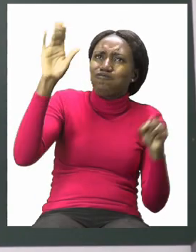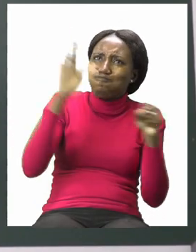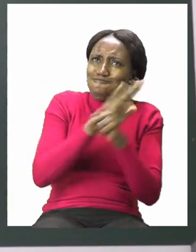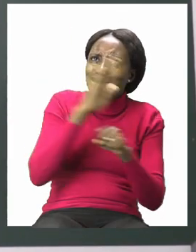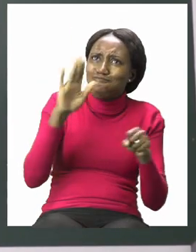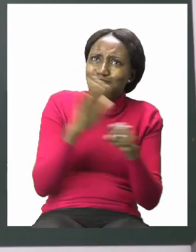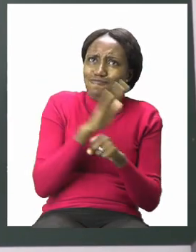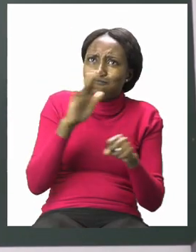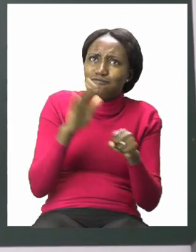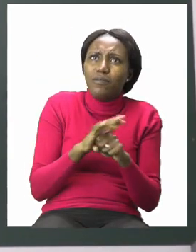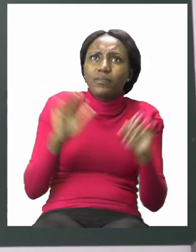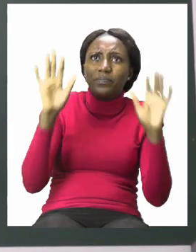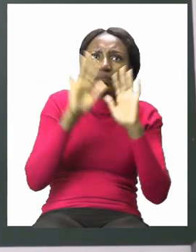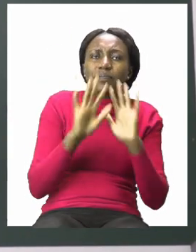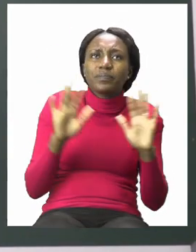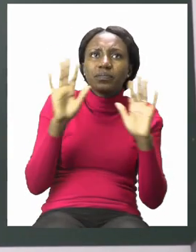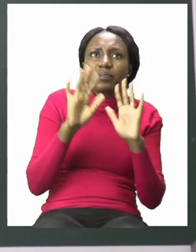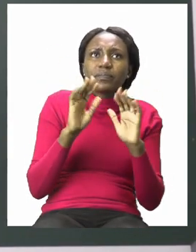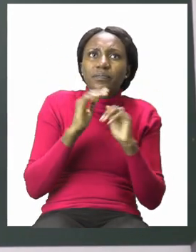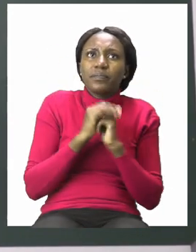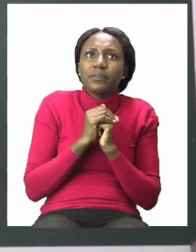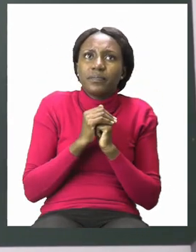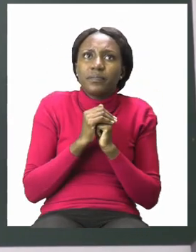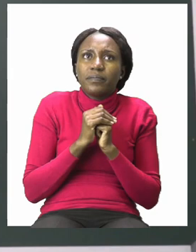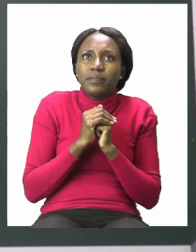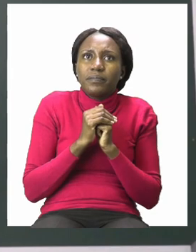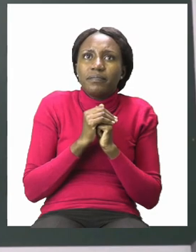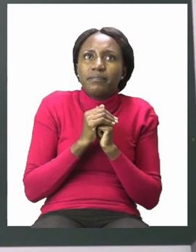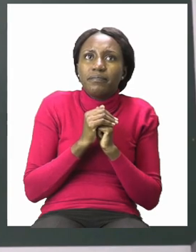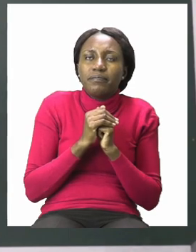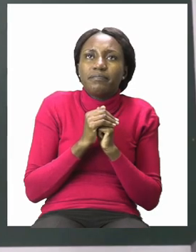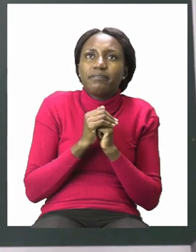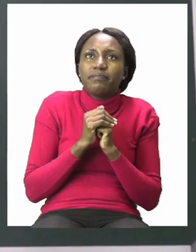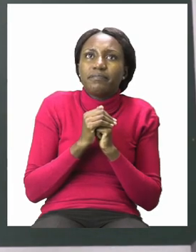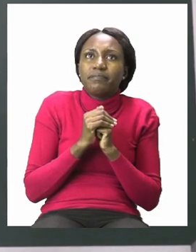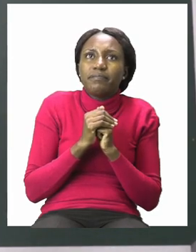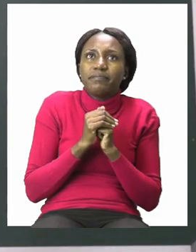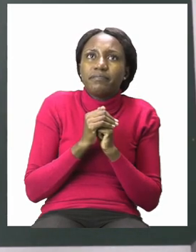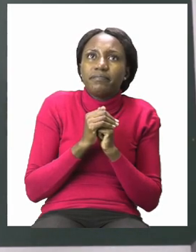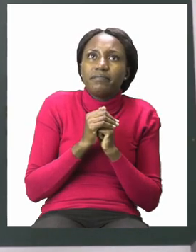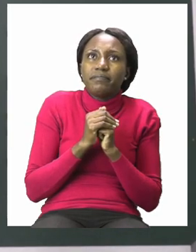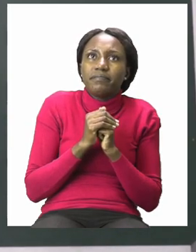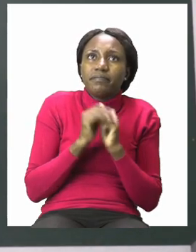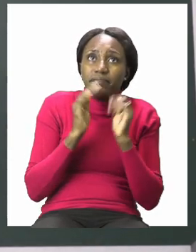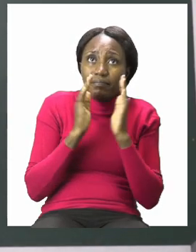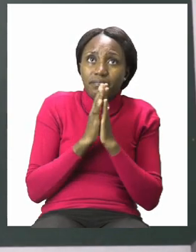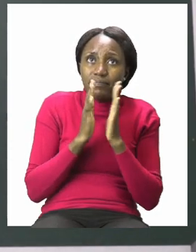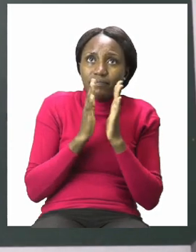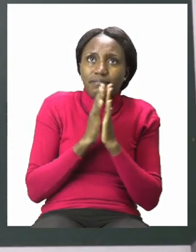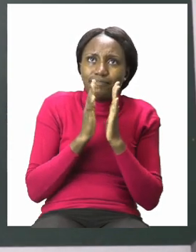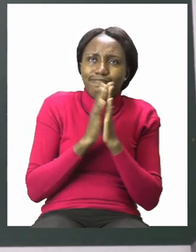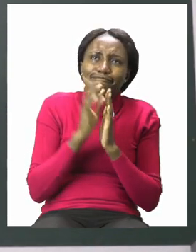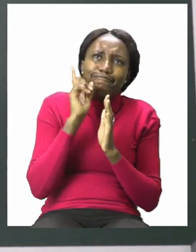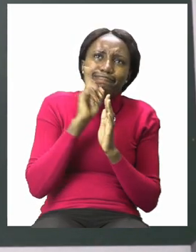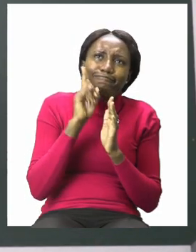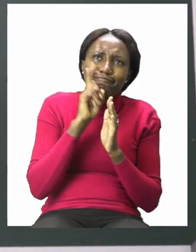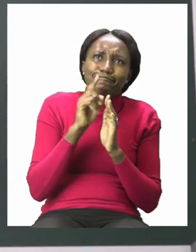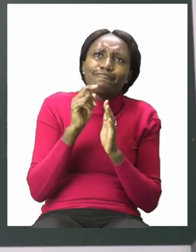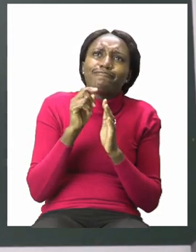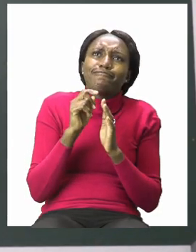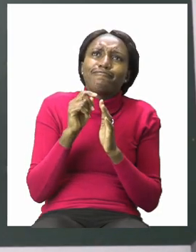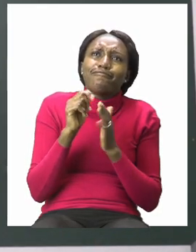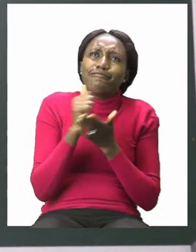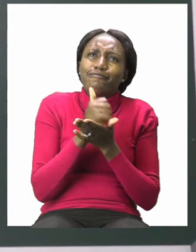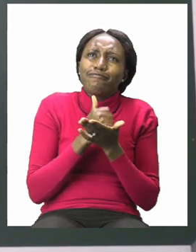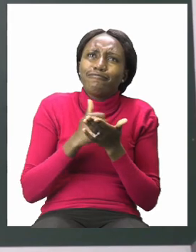go. If it is from side to side you can start from the top or the bottom and